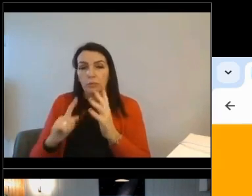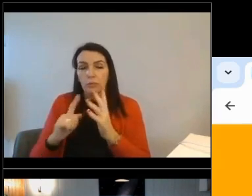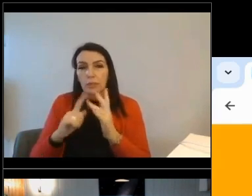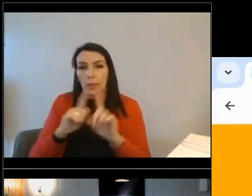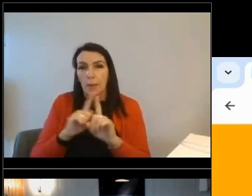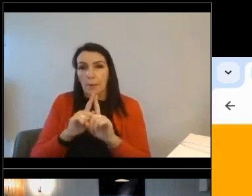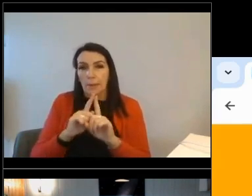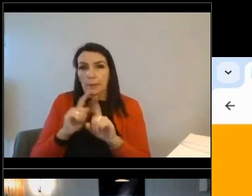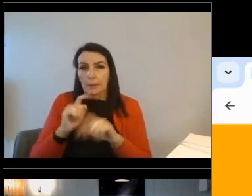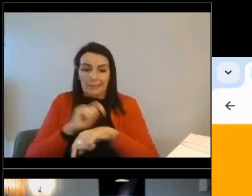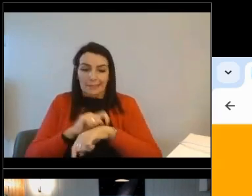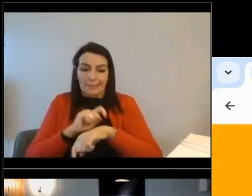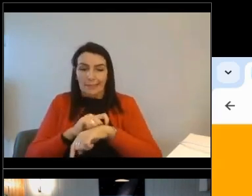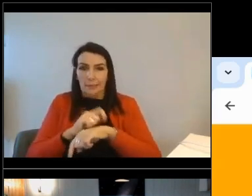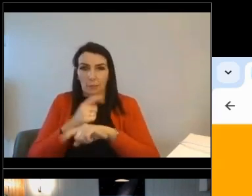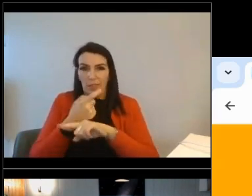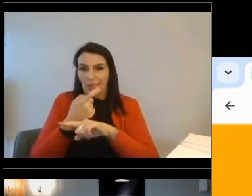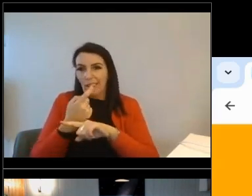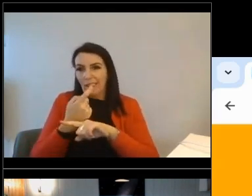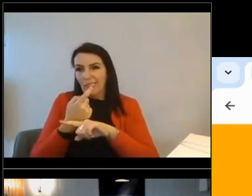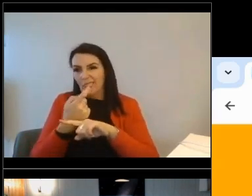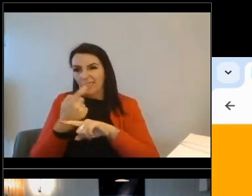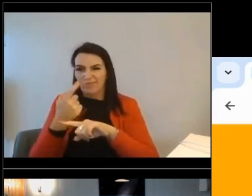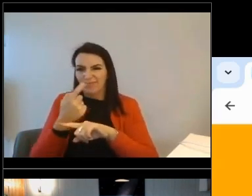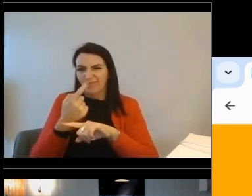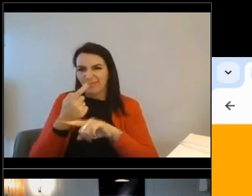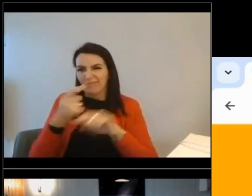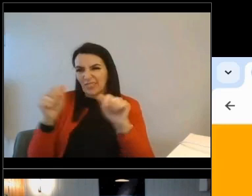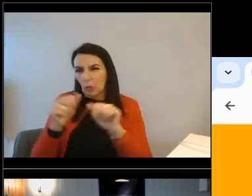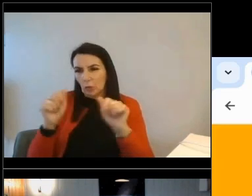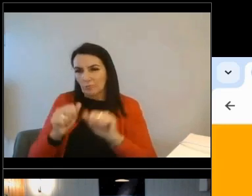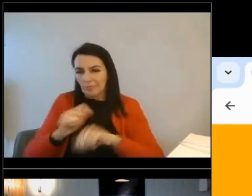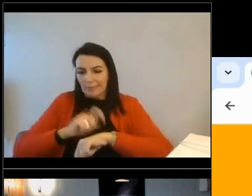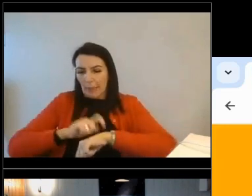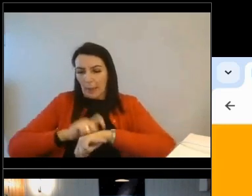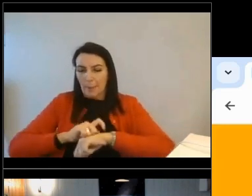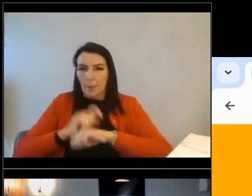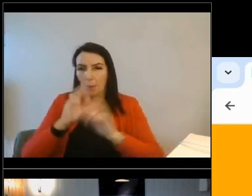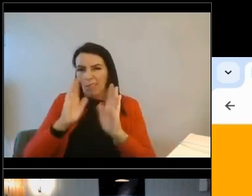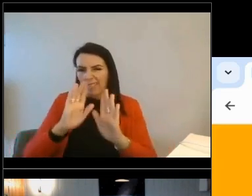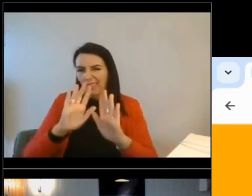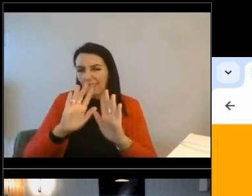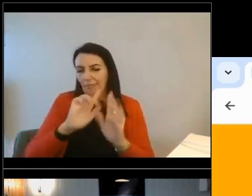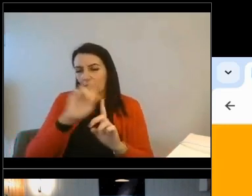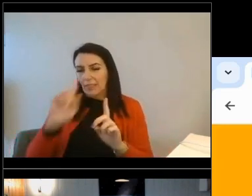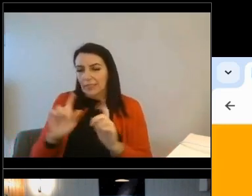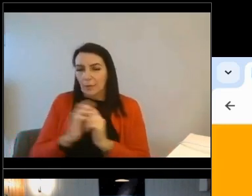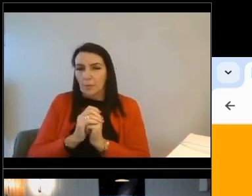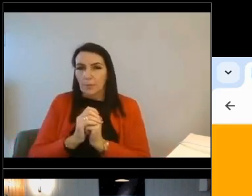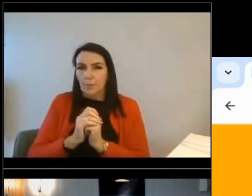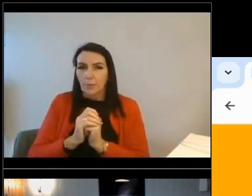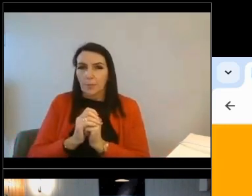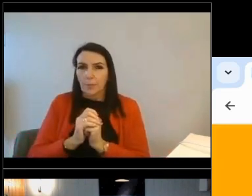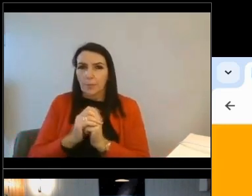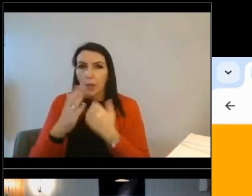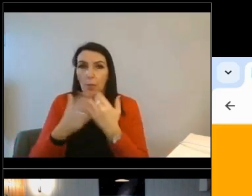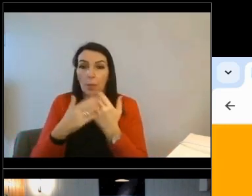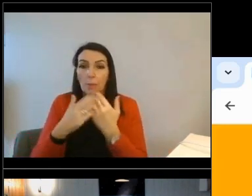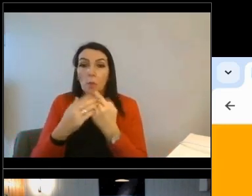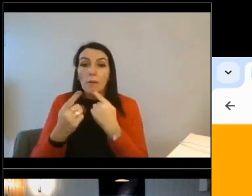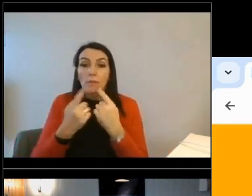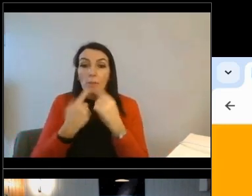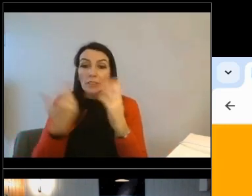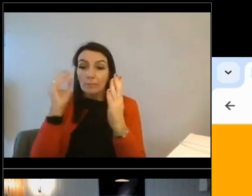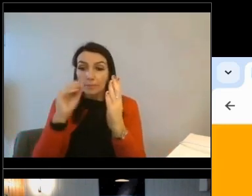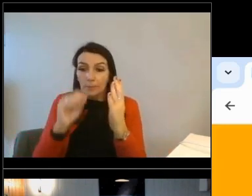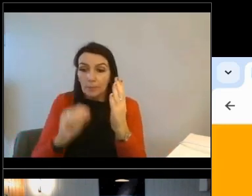interest of time, because we've only got a few minutes, I'll skip through that part for now. The more you tell the tool, the more accurate the output will be at the end. So